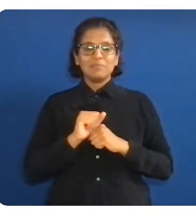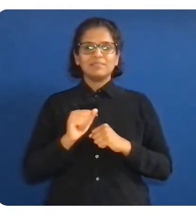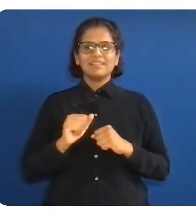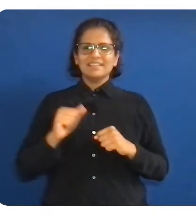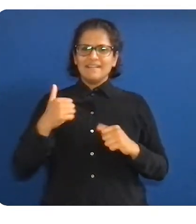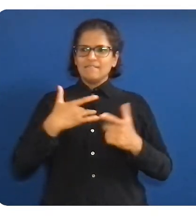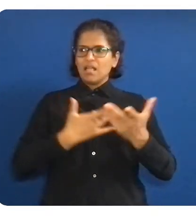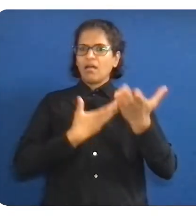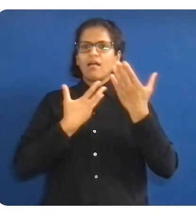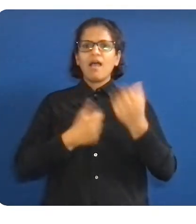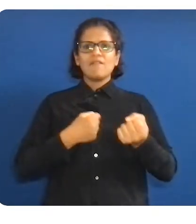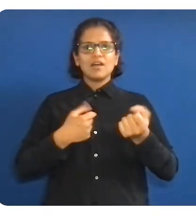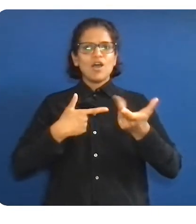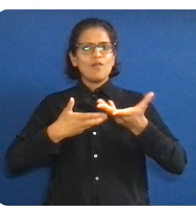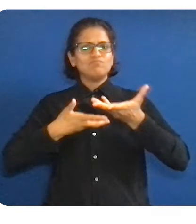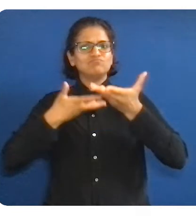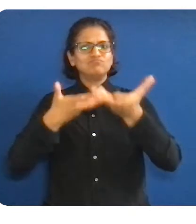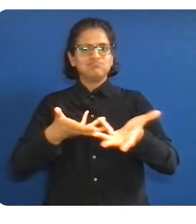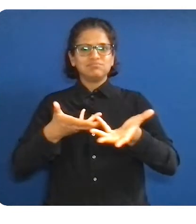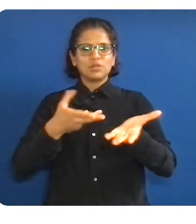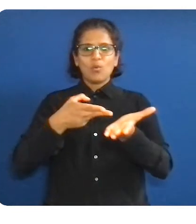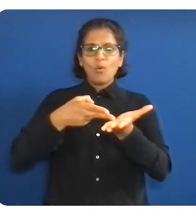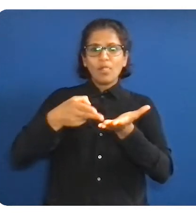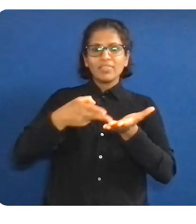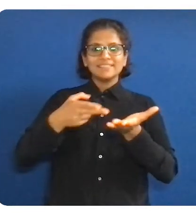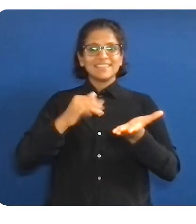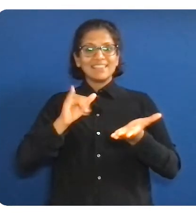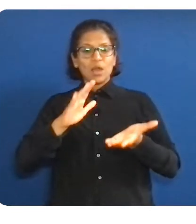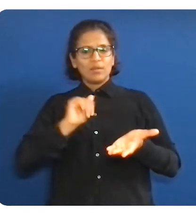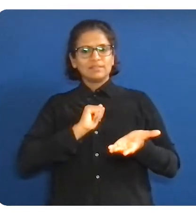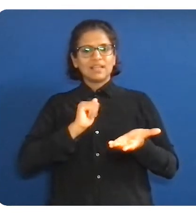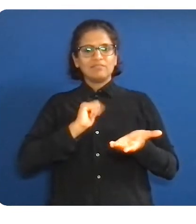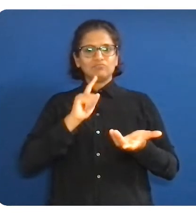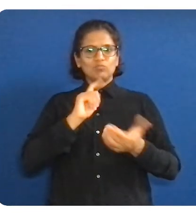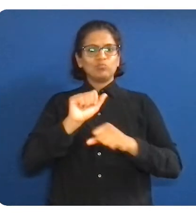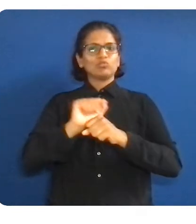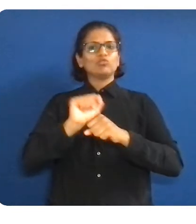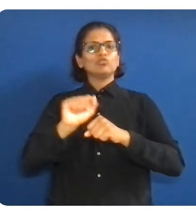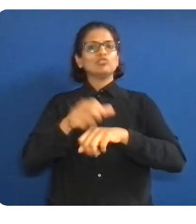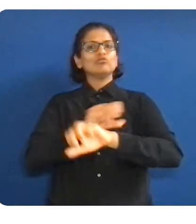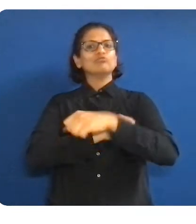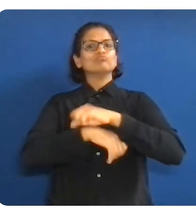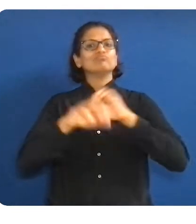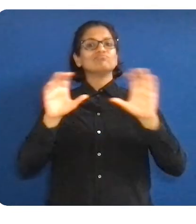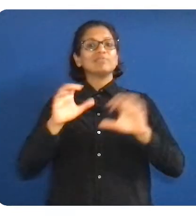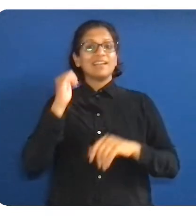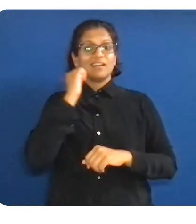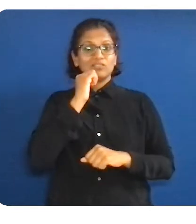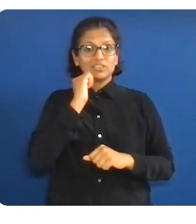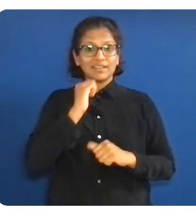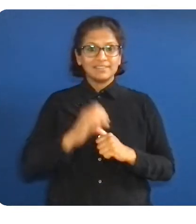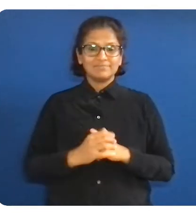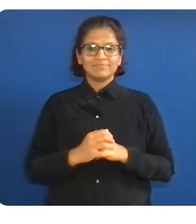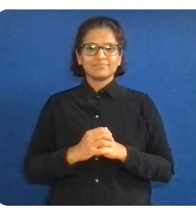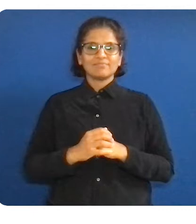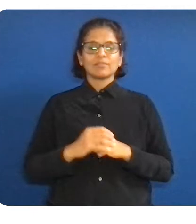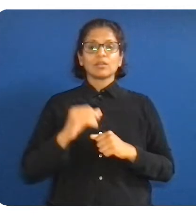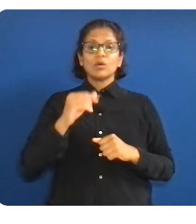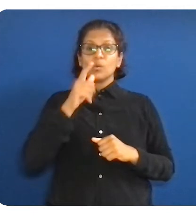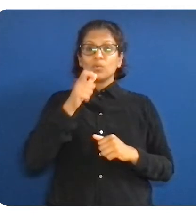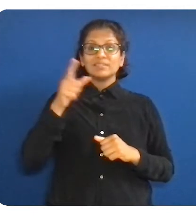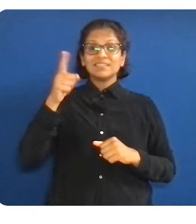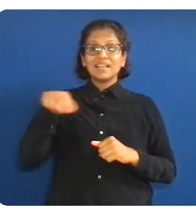do their best work, and can confidently bring their authentic, whole selves to work each day. And for